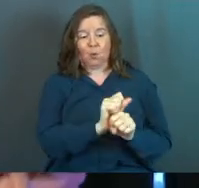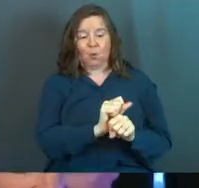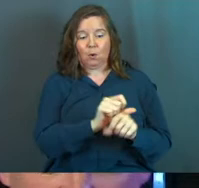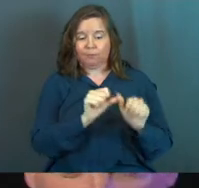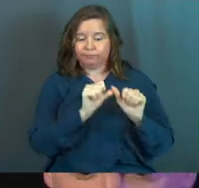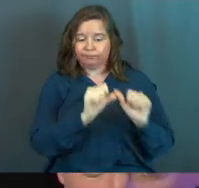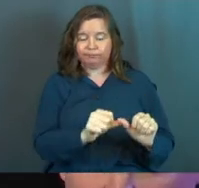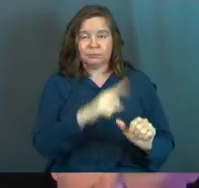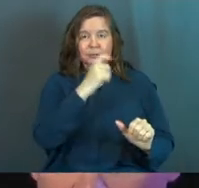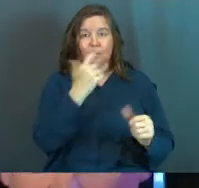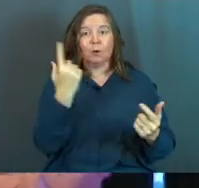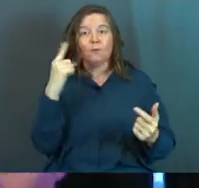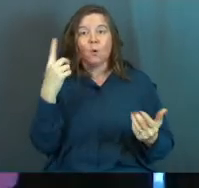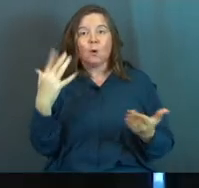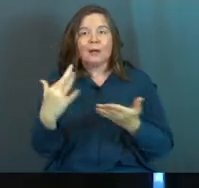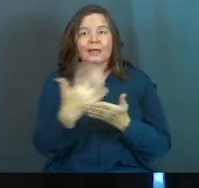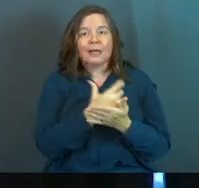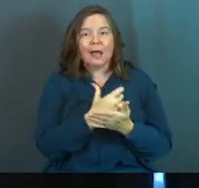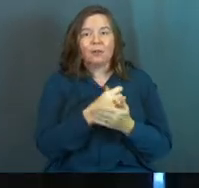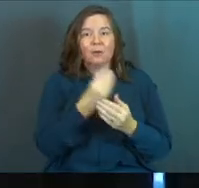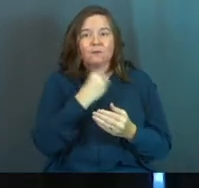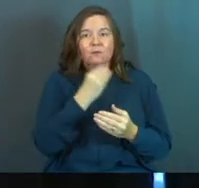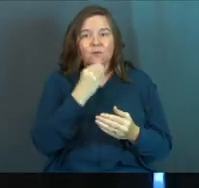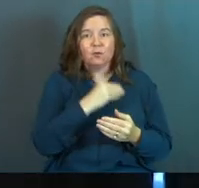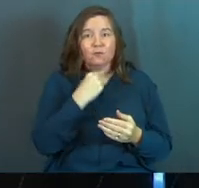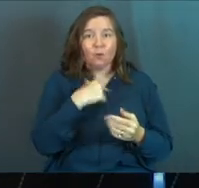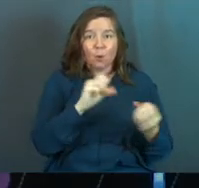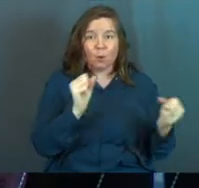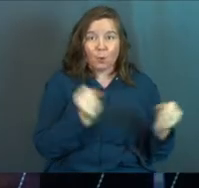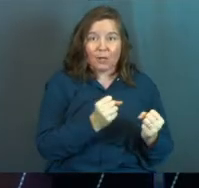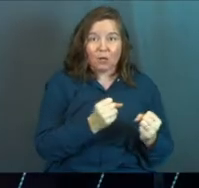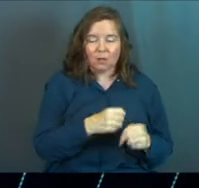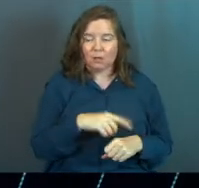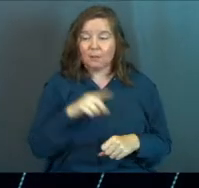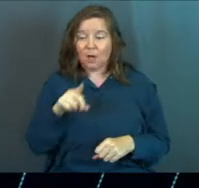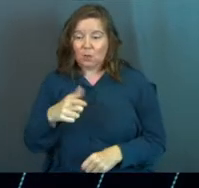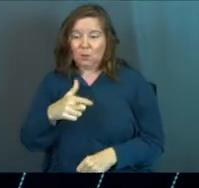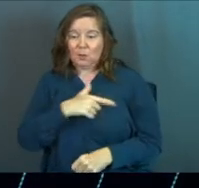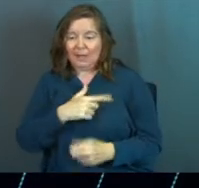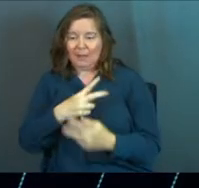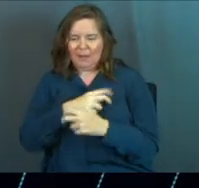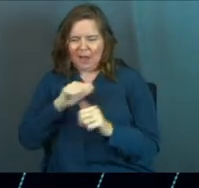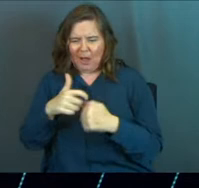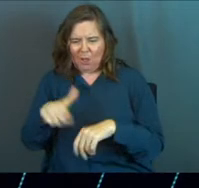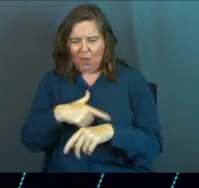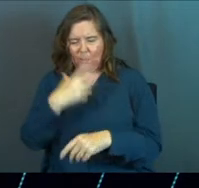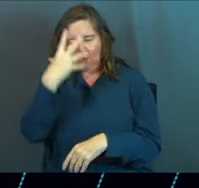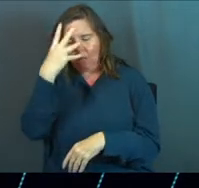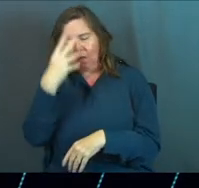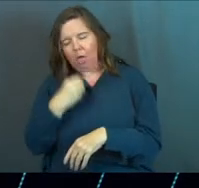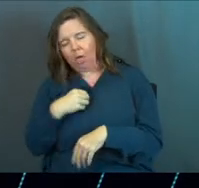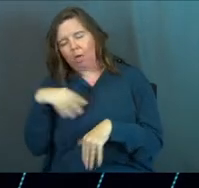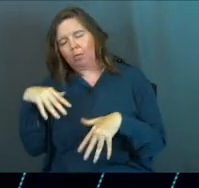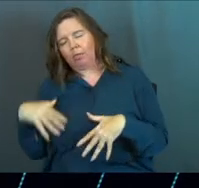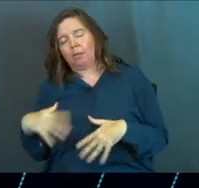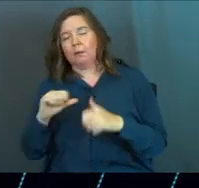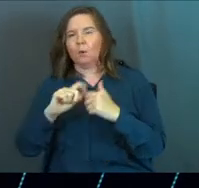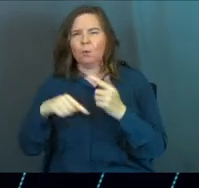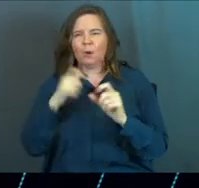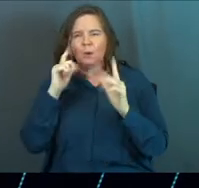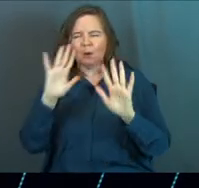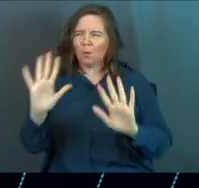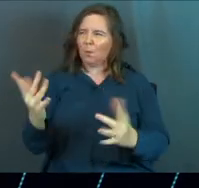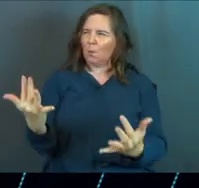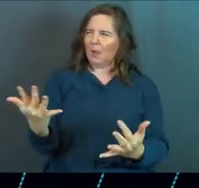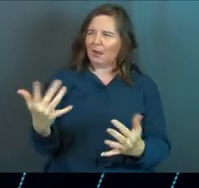summer, gathering food for the winter, but you lazy bones, he says it again to us, how long will you sleep? When will you wake up? Hold